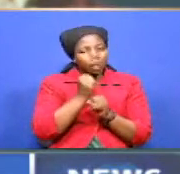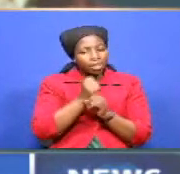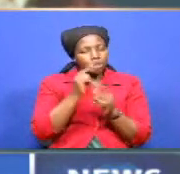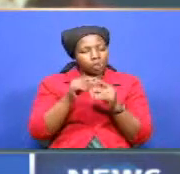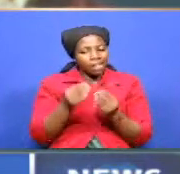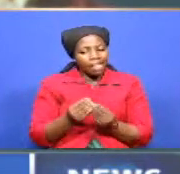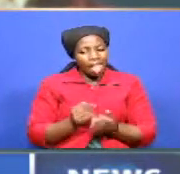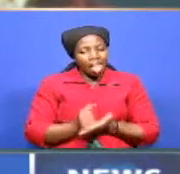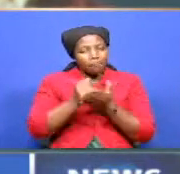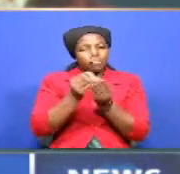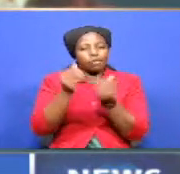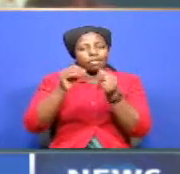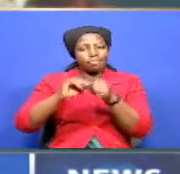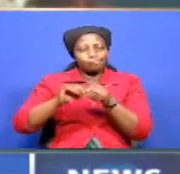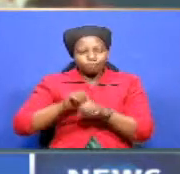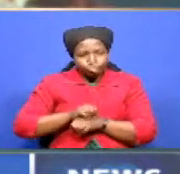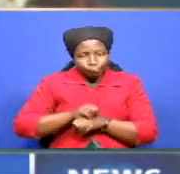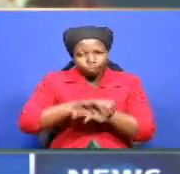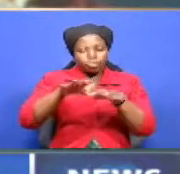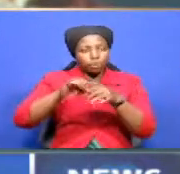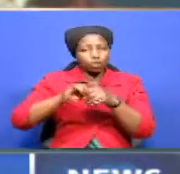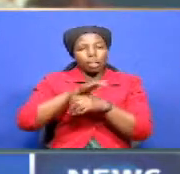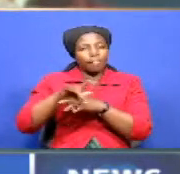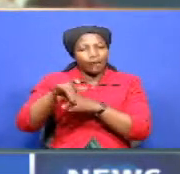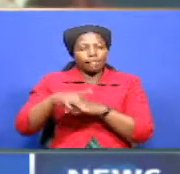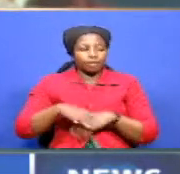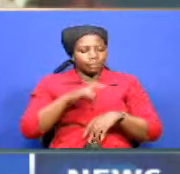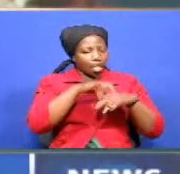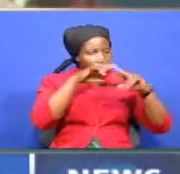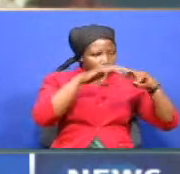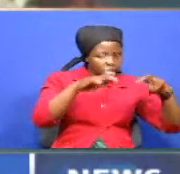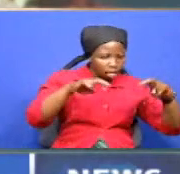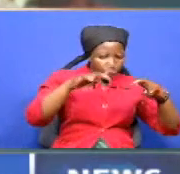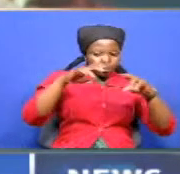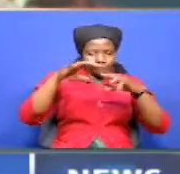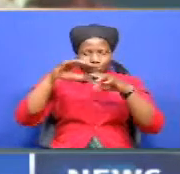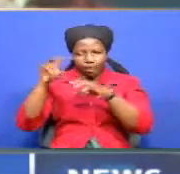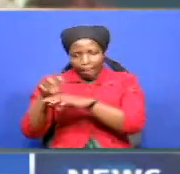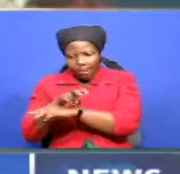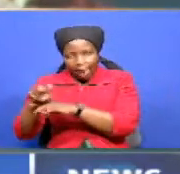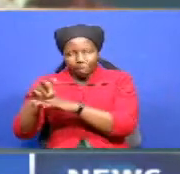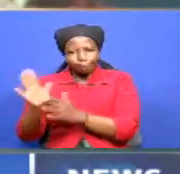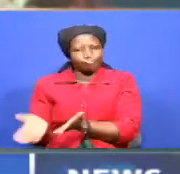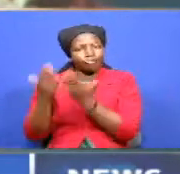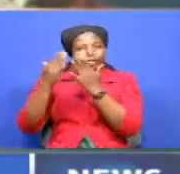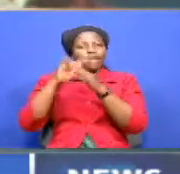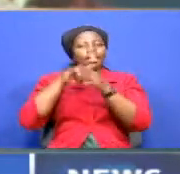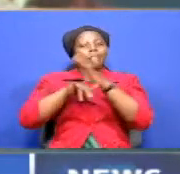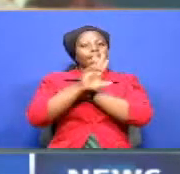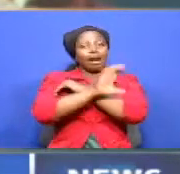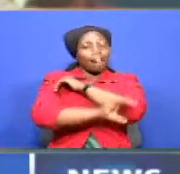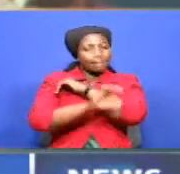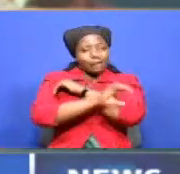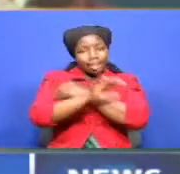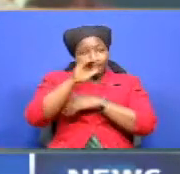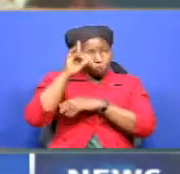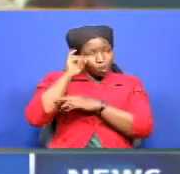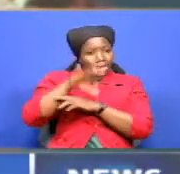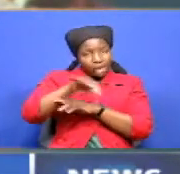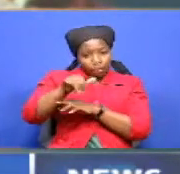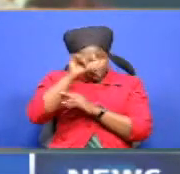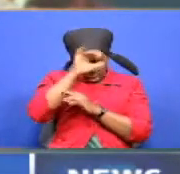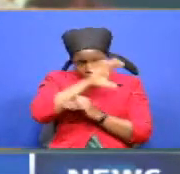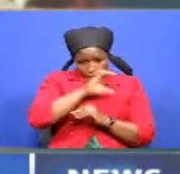the spread of COVID-19. While screening and surveillance has been enhanced across the country, Mombasa County Commissioner Gilbert